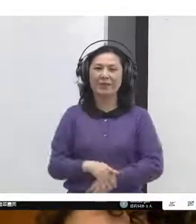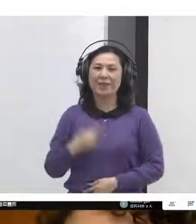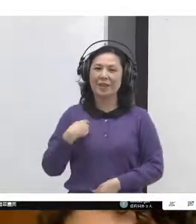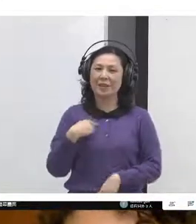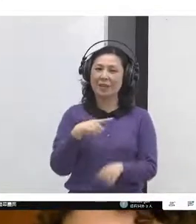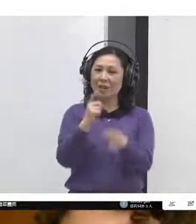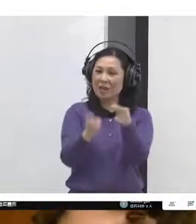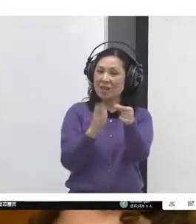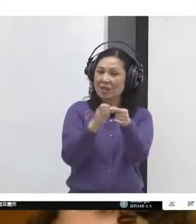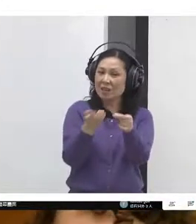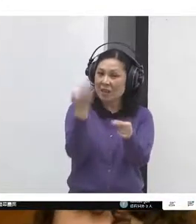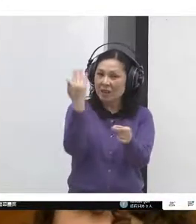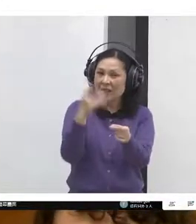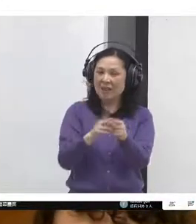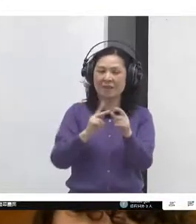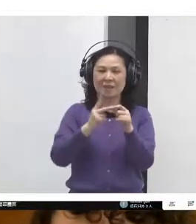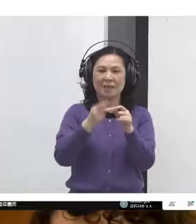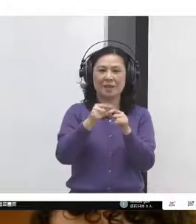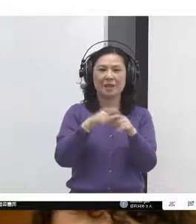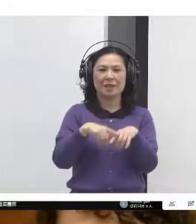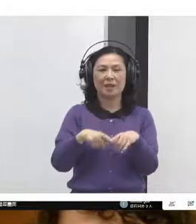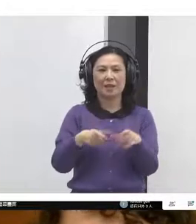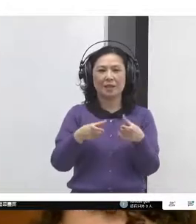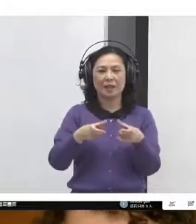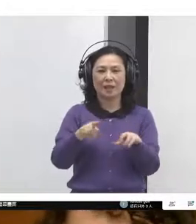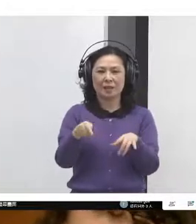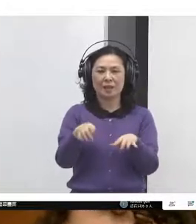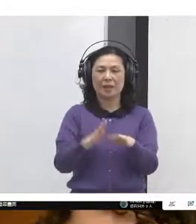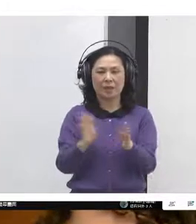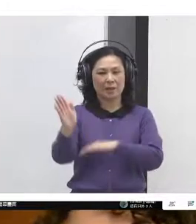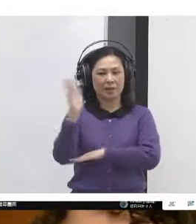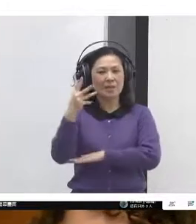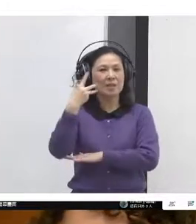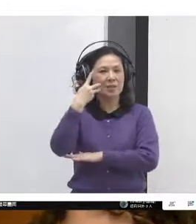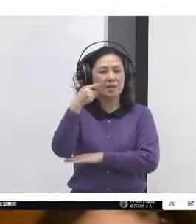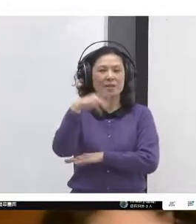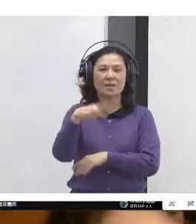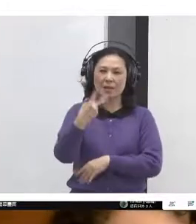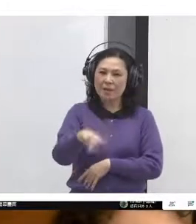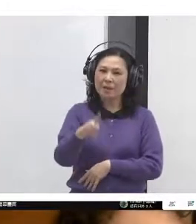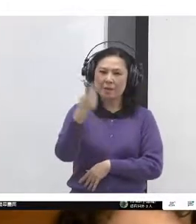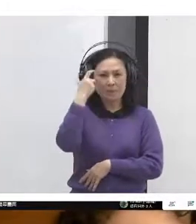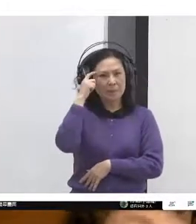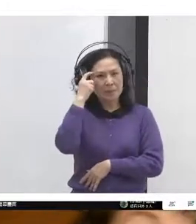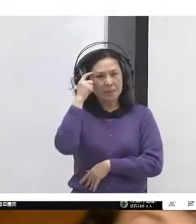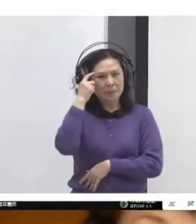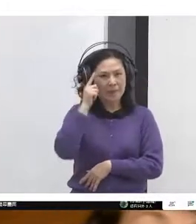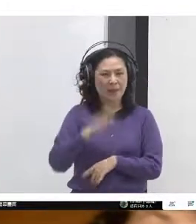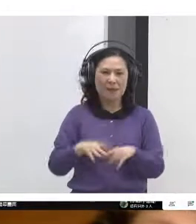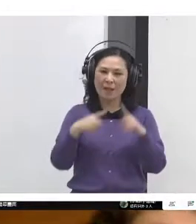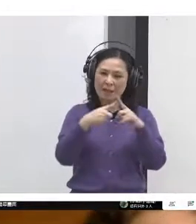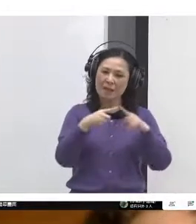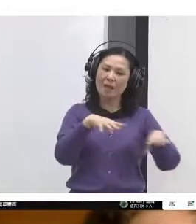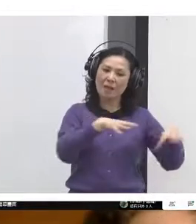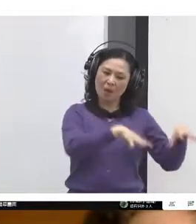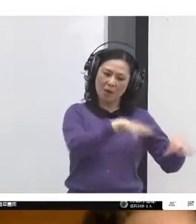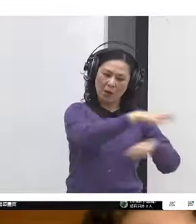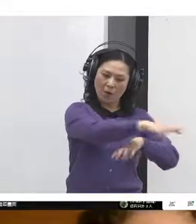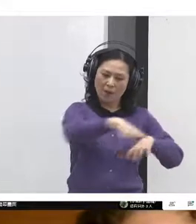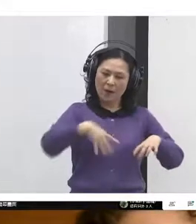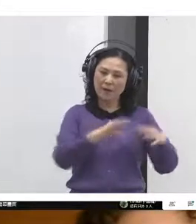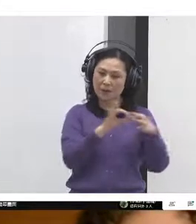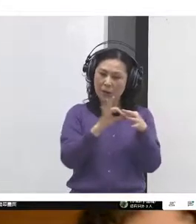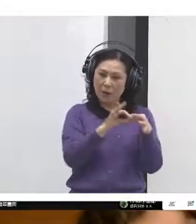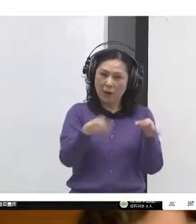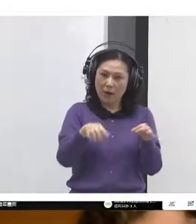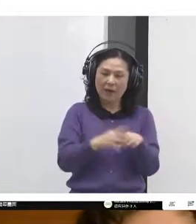publics and reimagining the human environment relationship. I also want to mention that I'm a